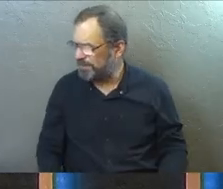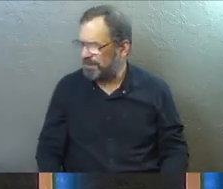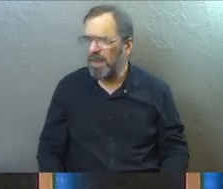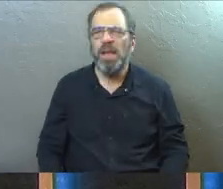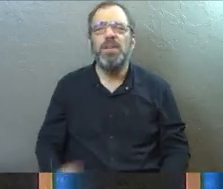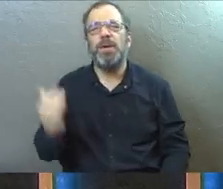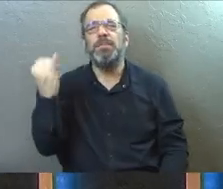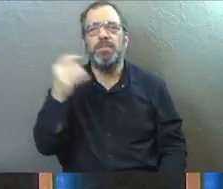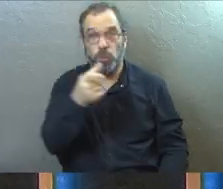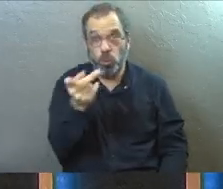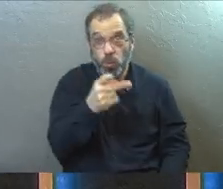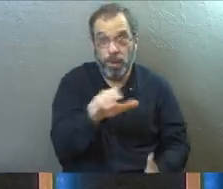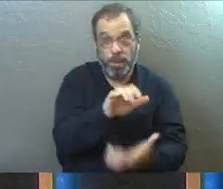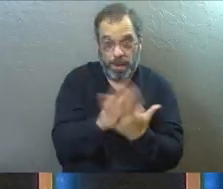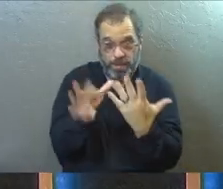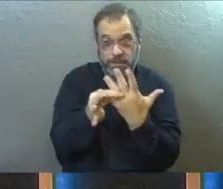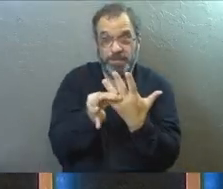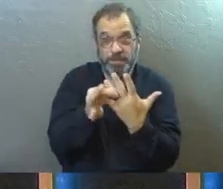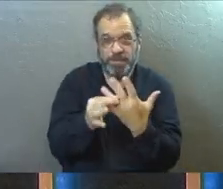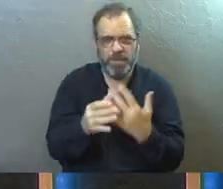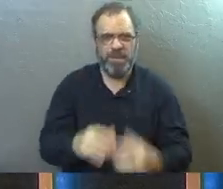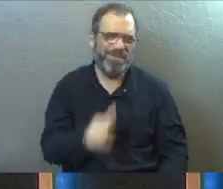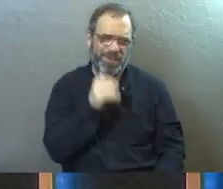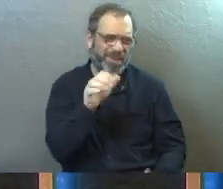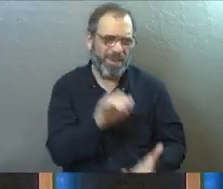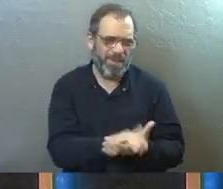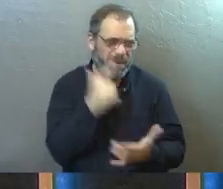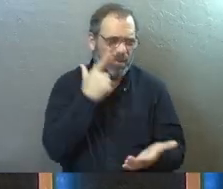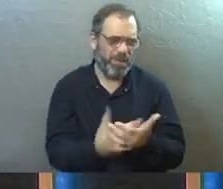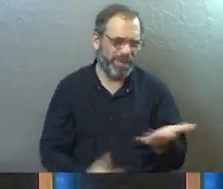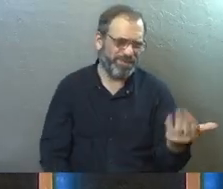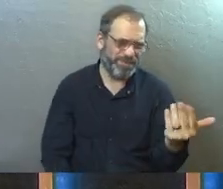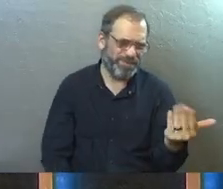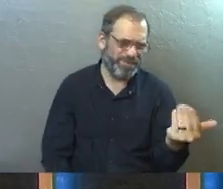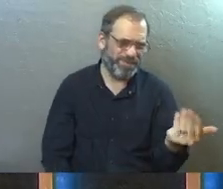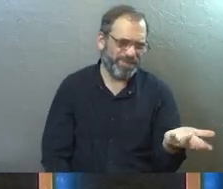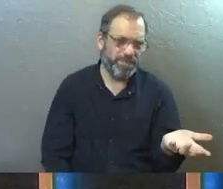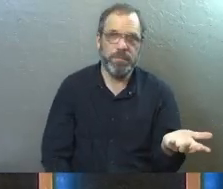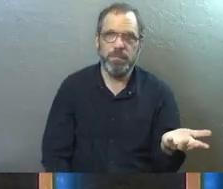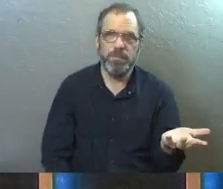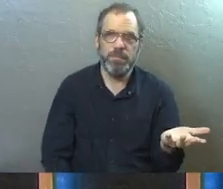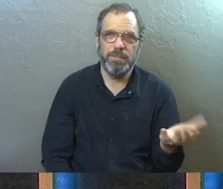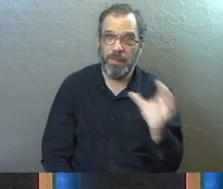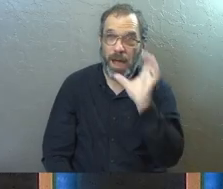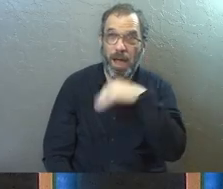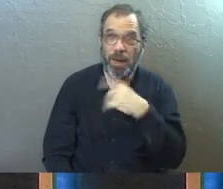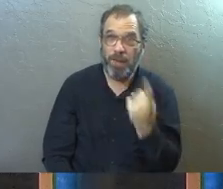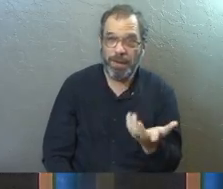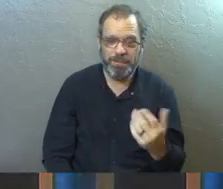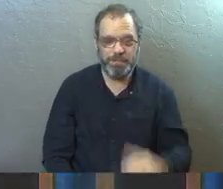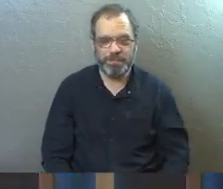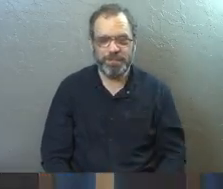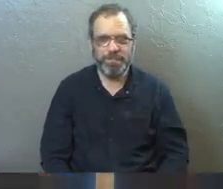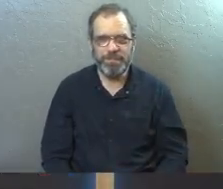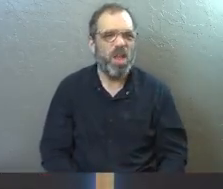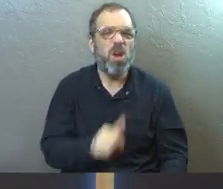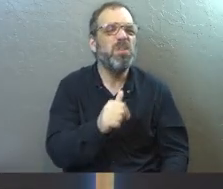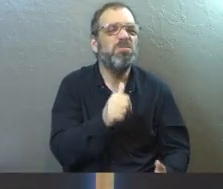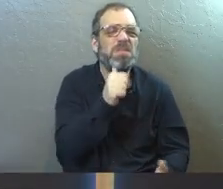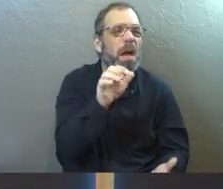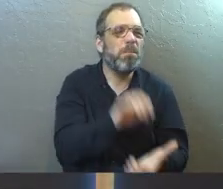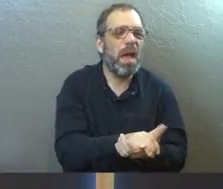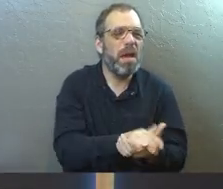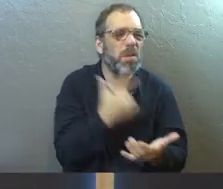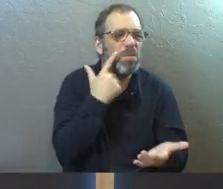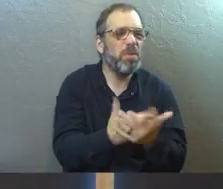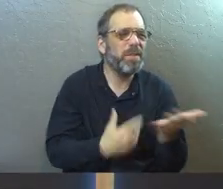if somebody came up to you, you married people, and said, you're not married, prove it. Weird question, right? You're not married, prove